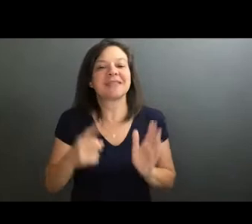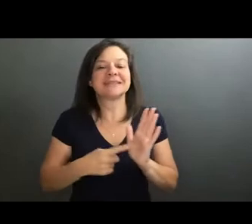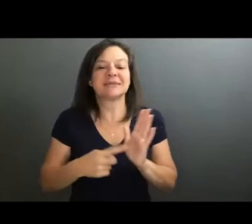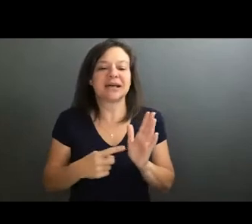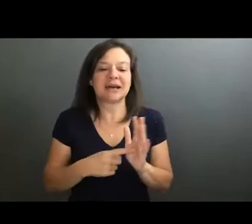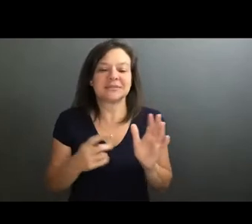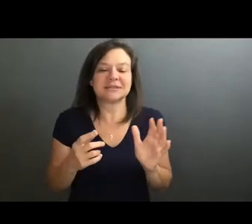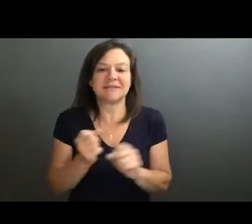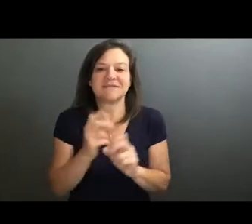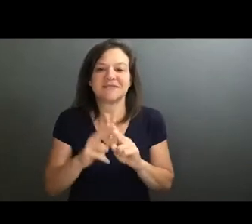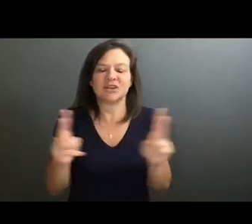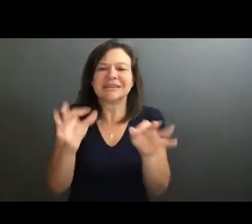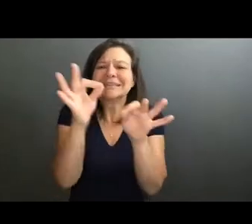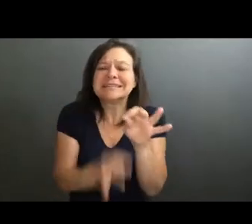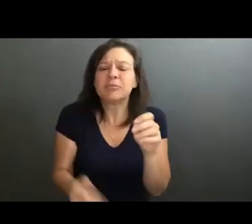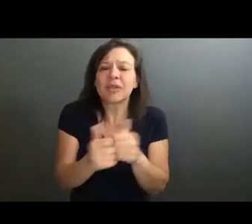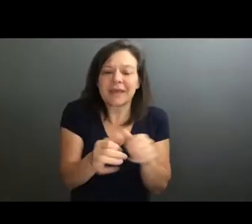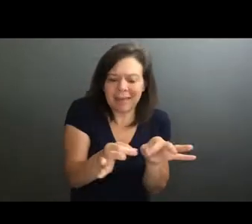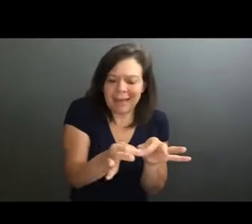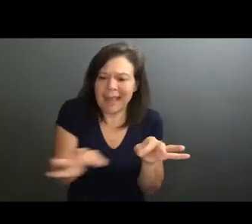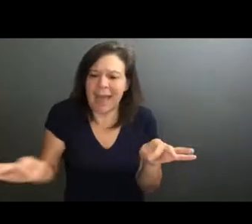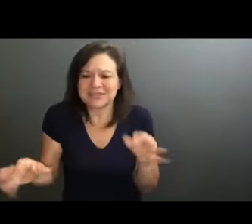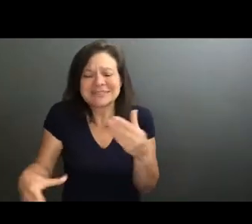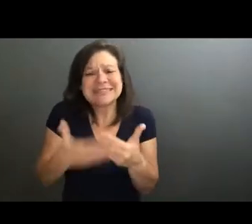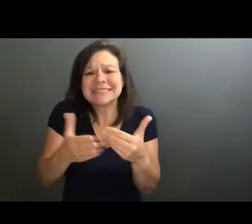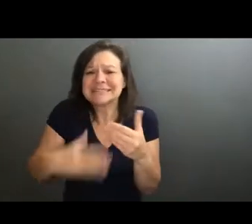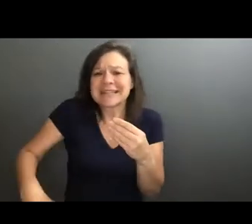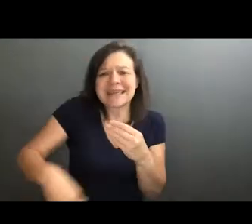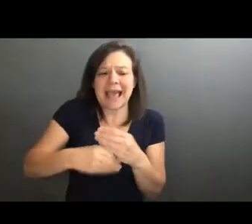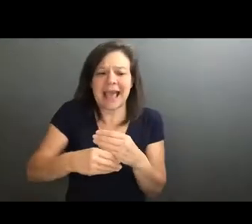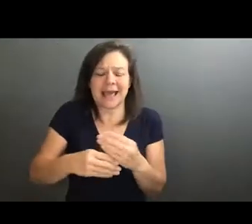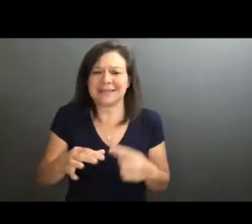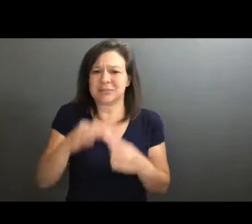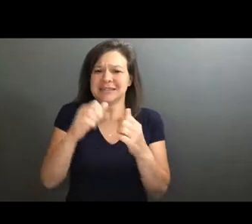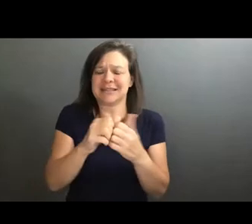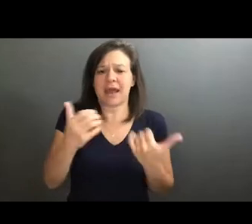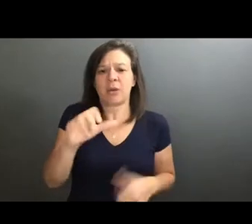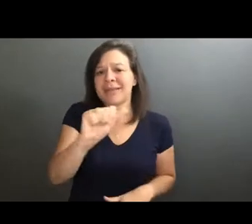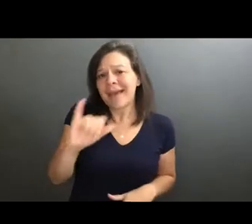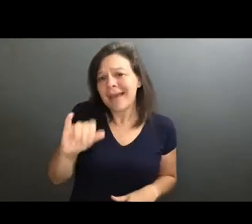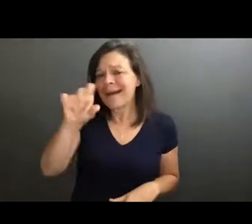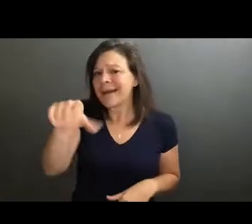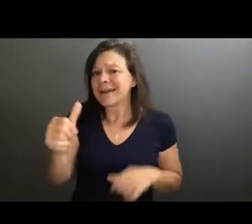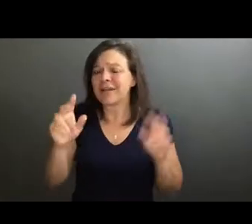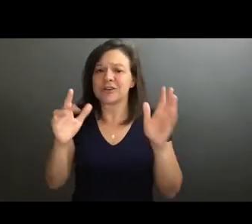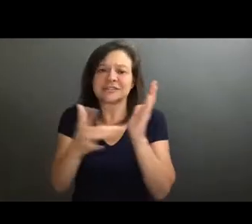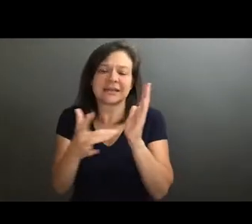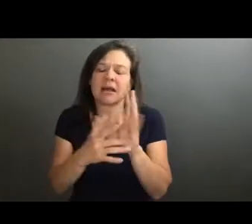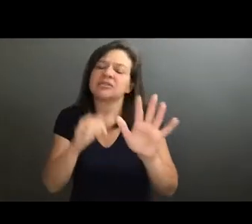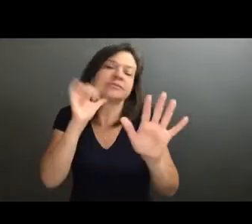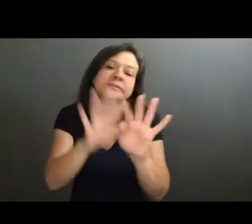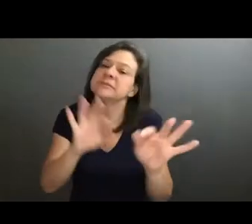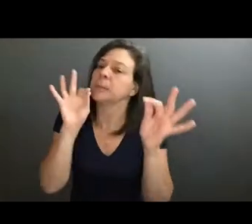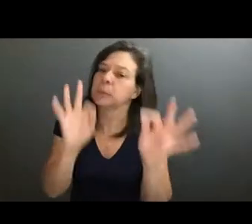crazy, like simple things as captions, like, could be easily added, especially in the day of AI or all this technology, which I know is not always perfect,